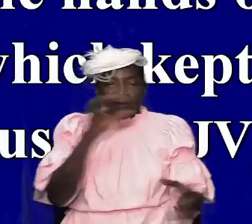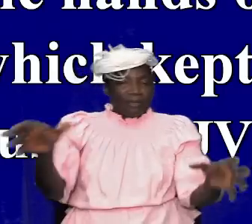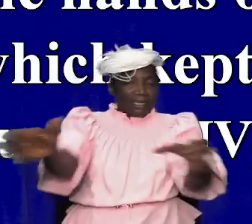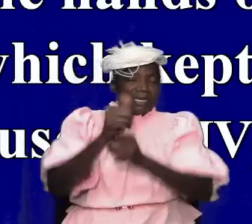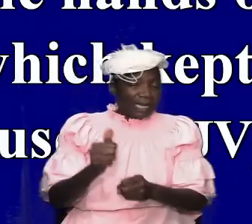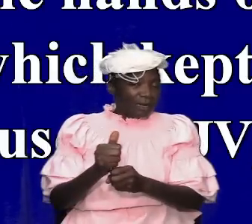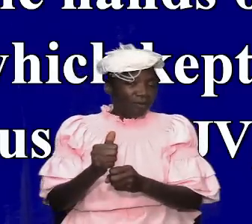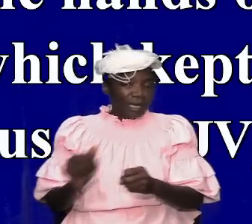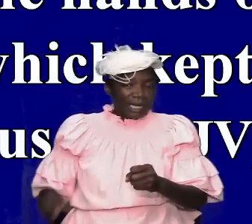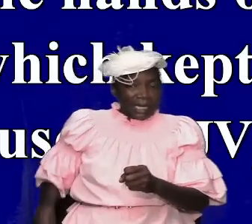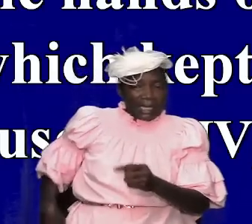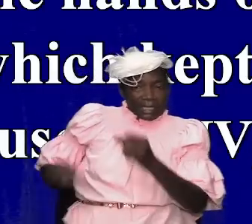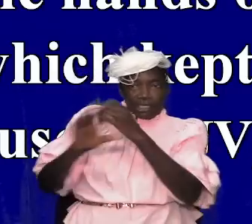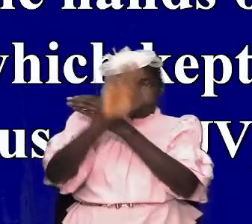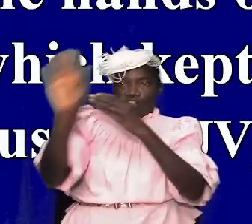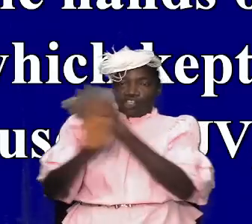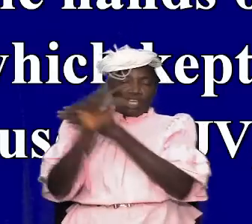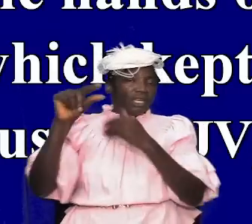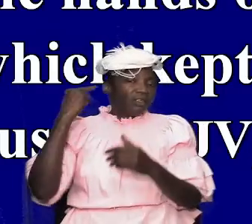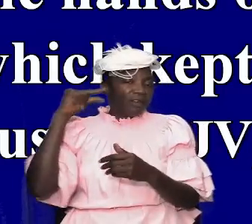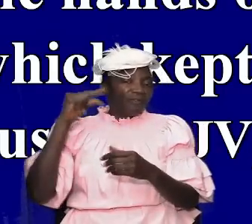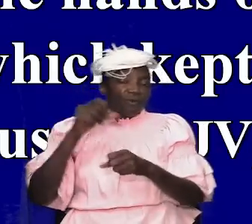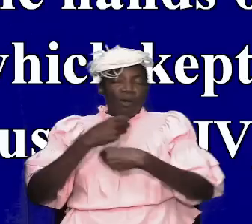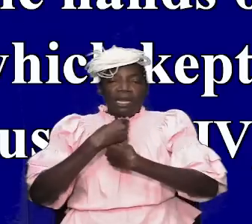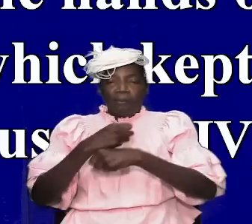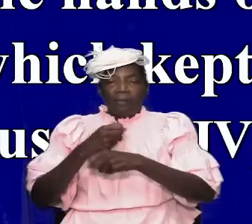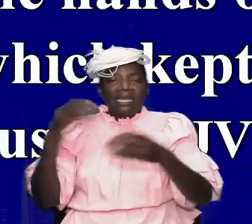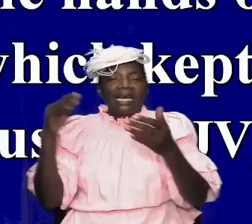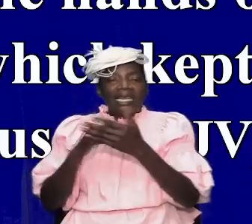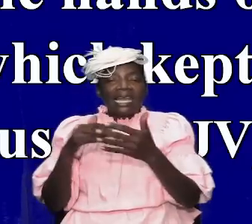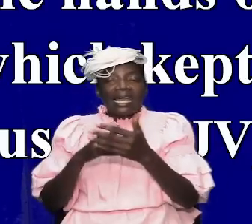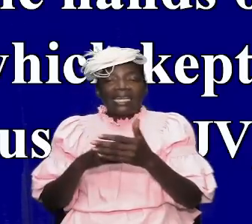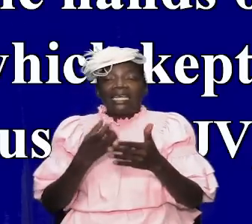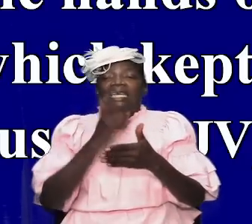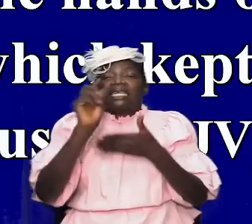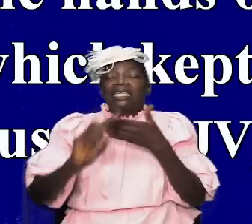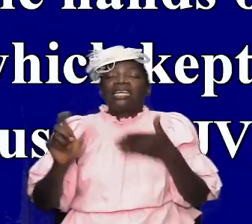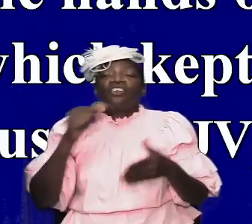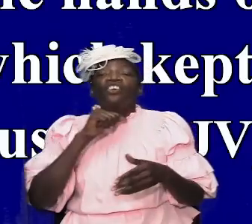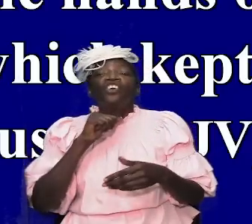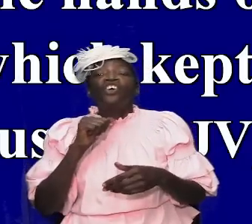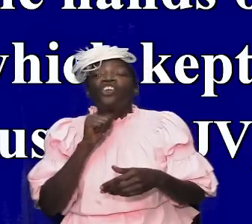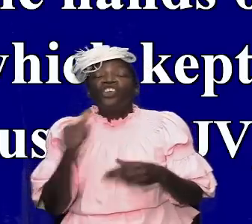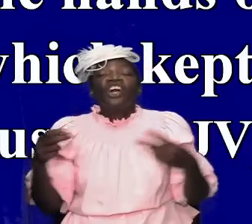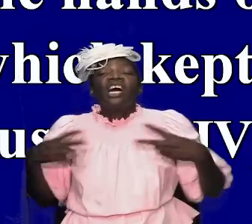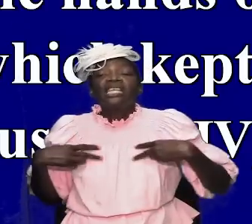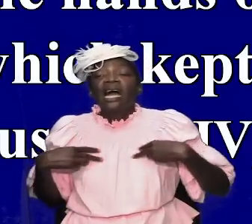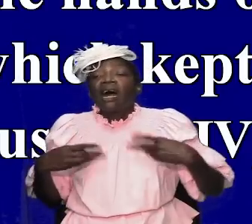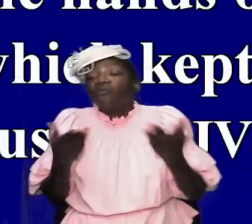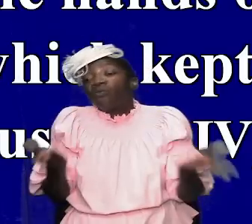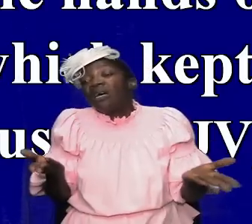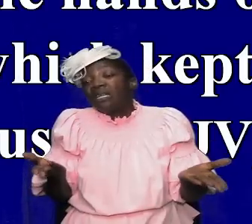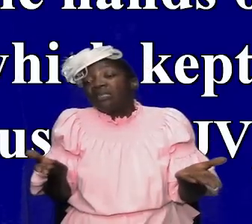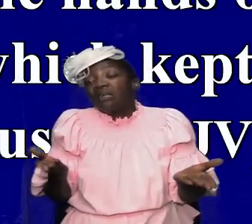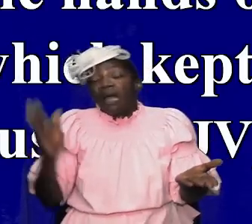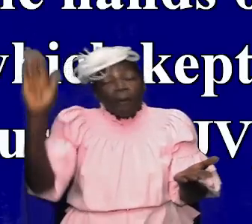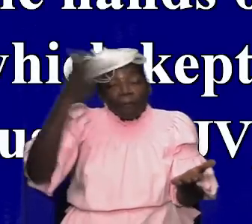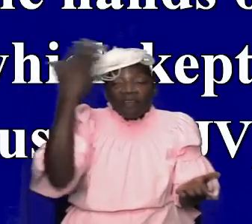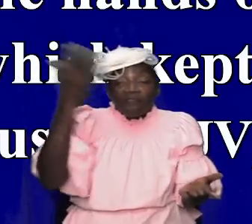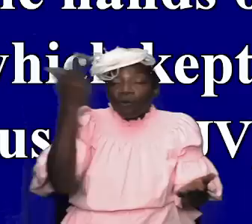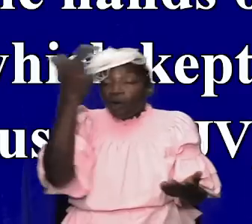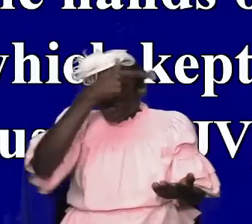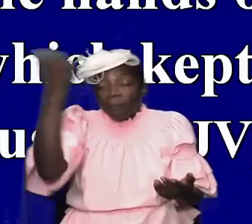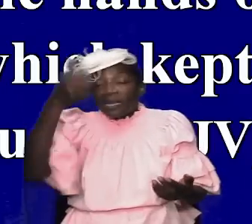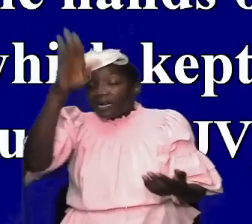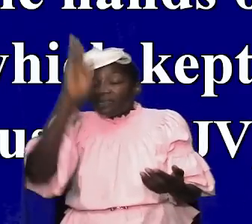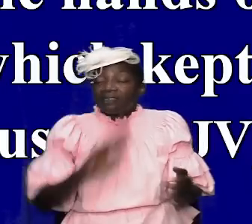gold he now made them over but he did not have what was there before because god